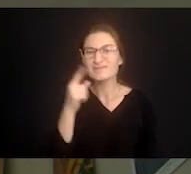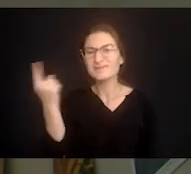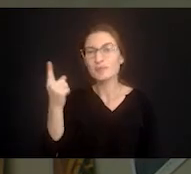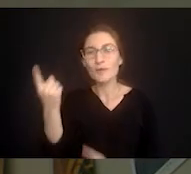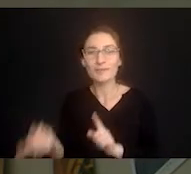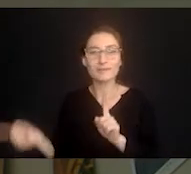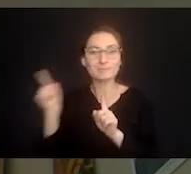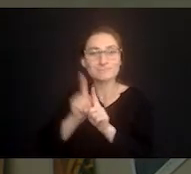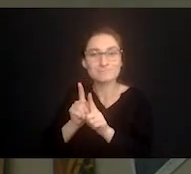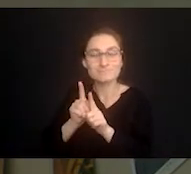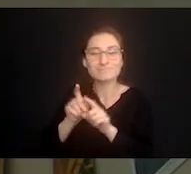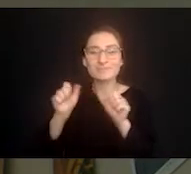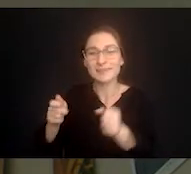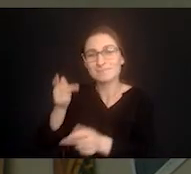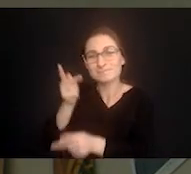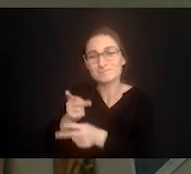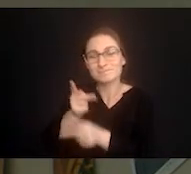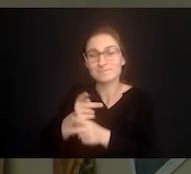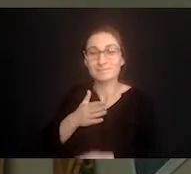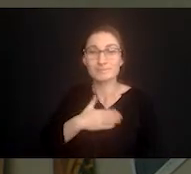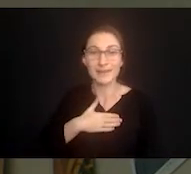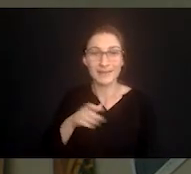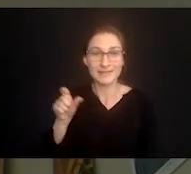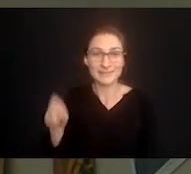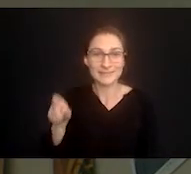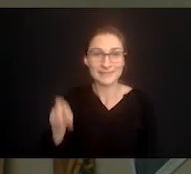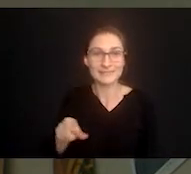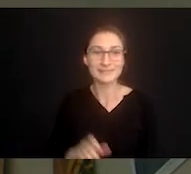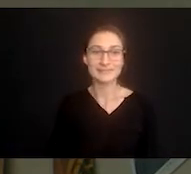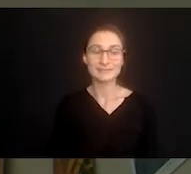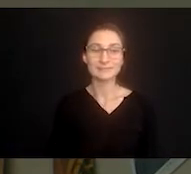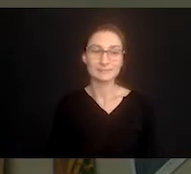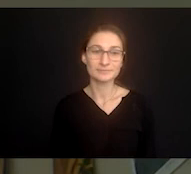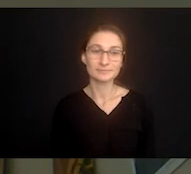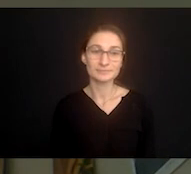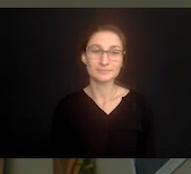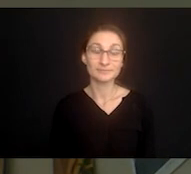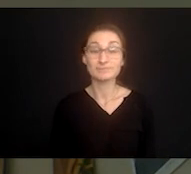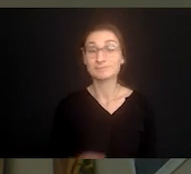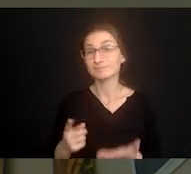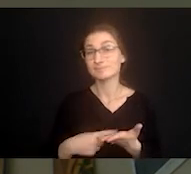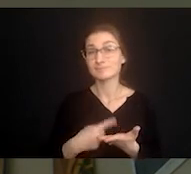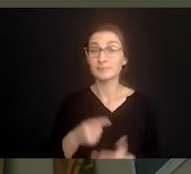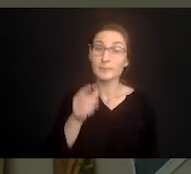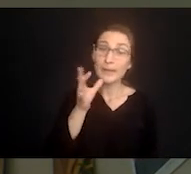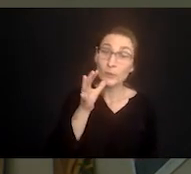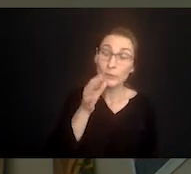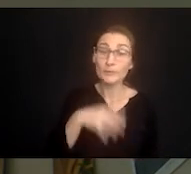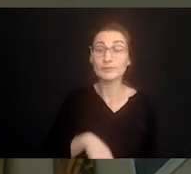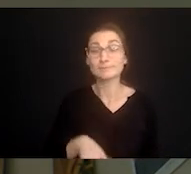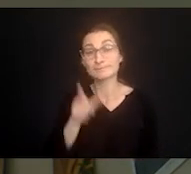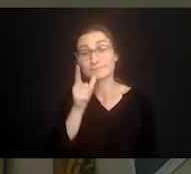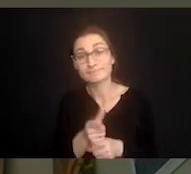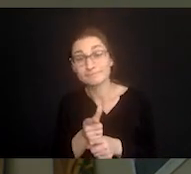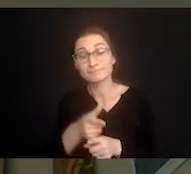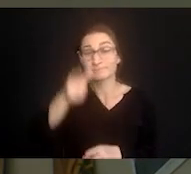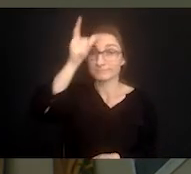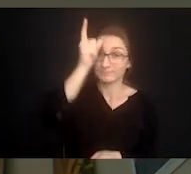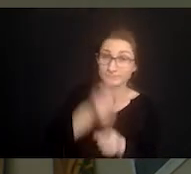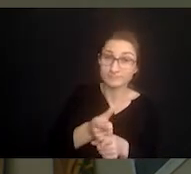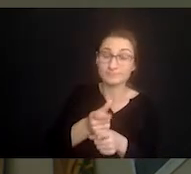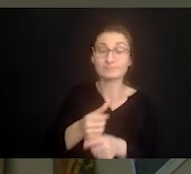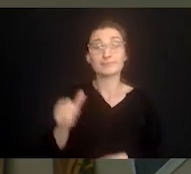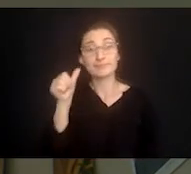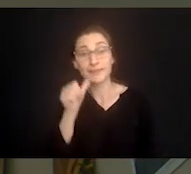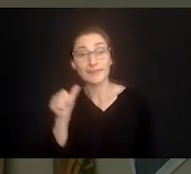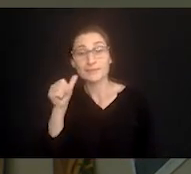someone with me who can care for my needs my mother um sometimes a brother or sister sometimes